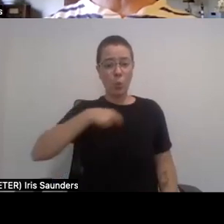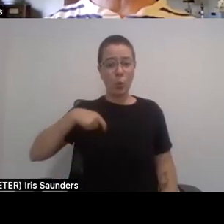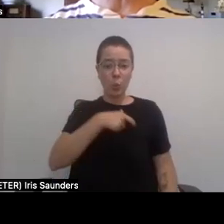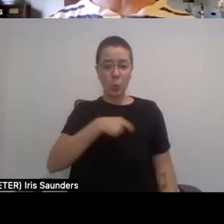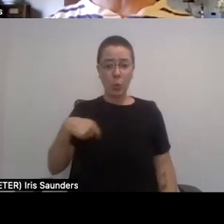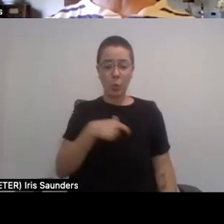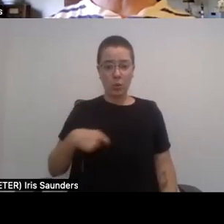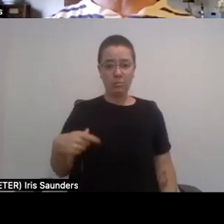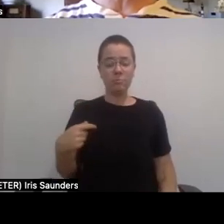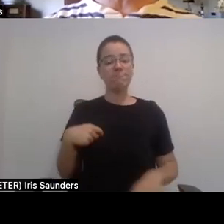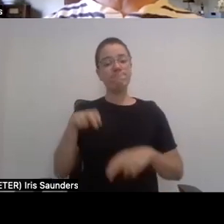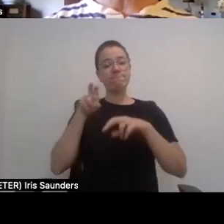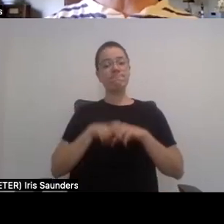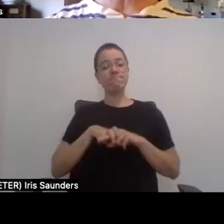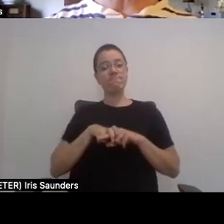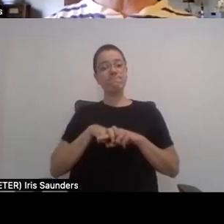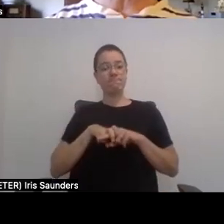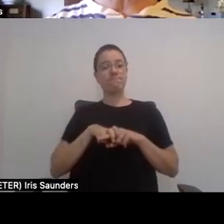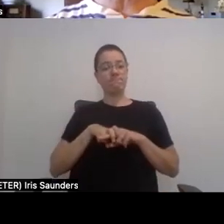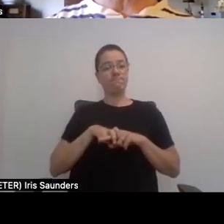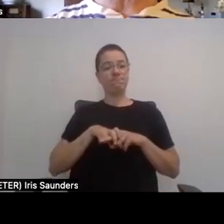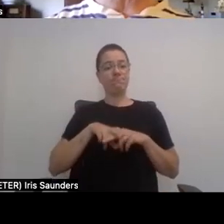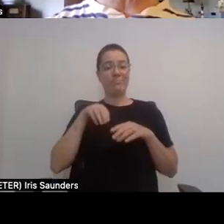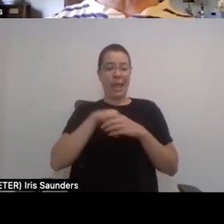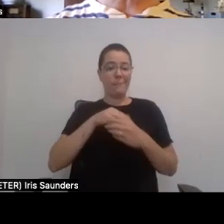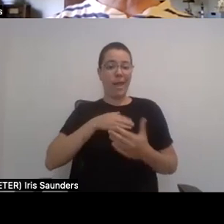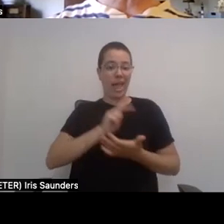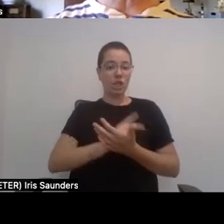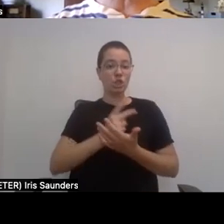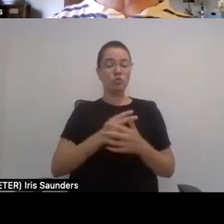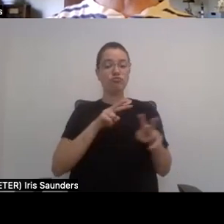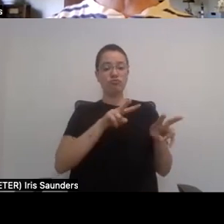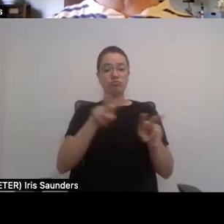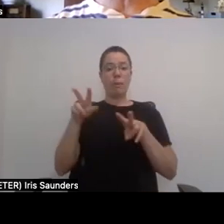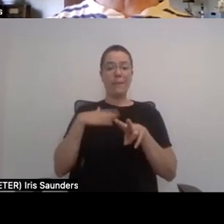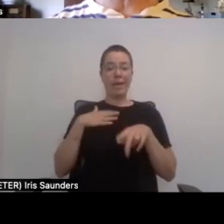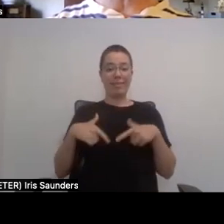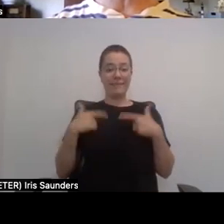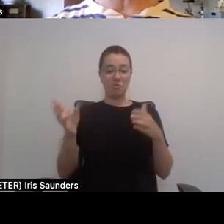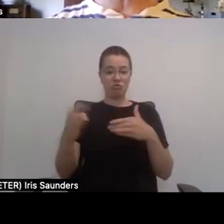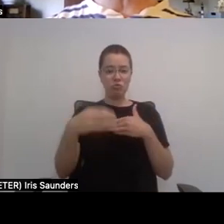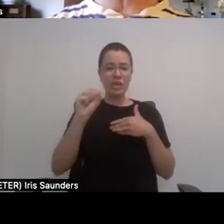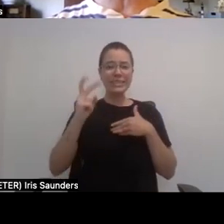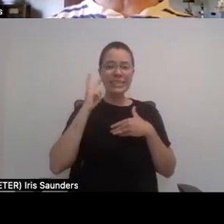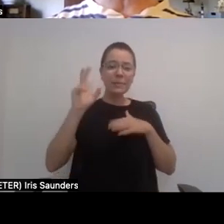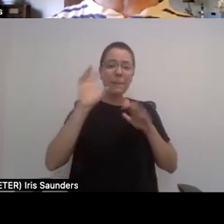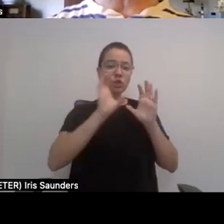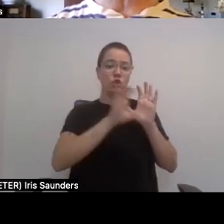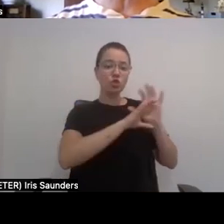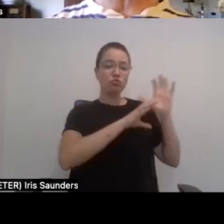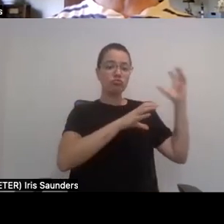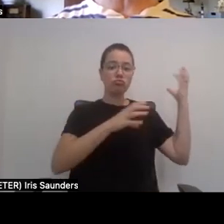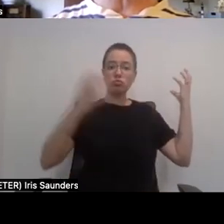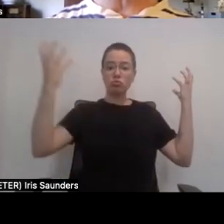in my kitchen area, overlooking my living room, where there's some photographs or pictures on the